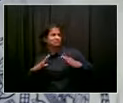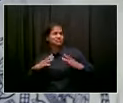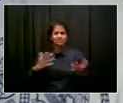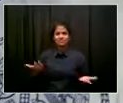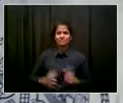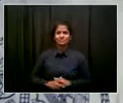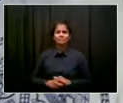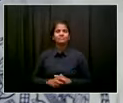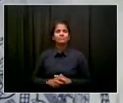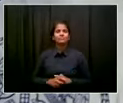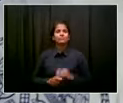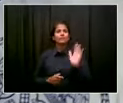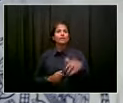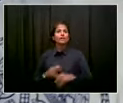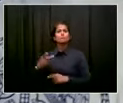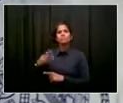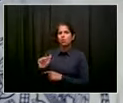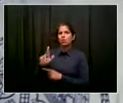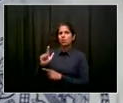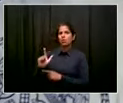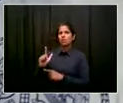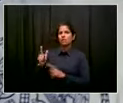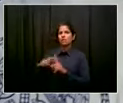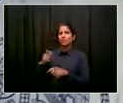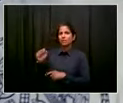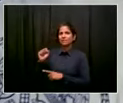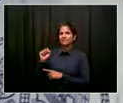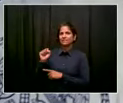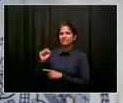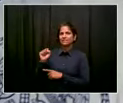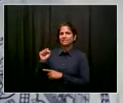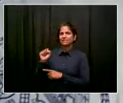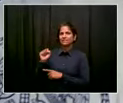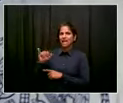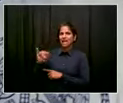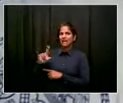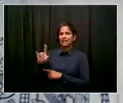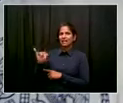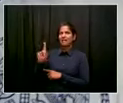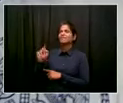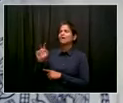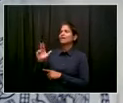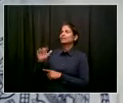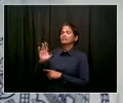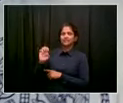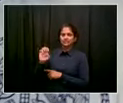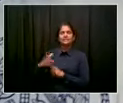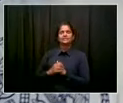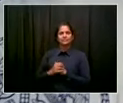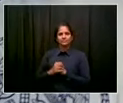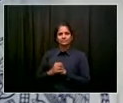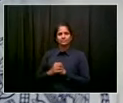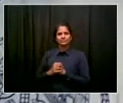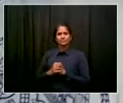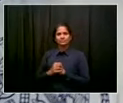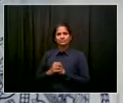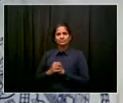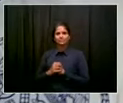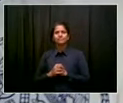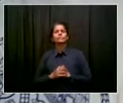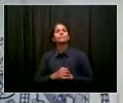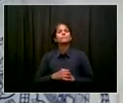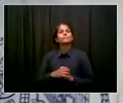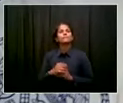good paul how you been good thank you um congresswoman mali atakis and bar president otto held a